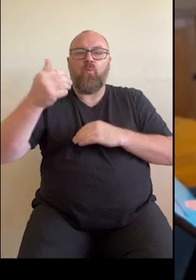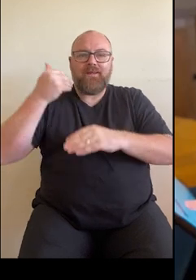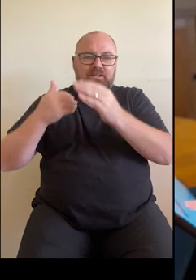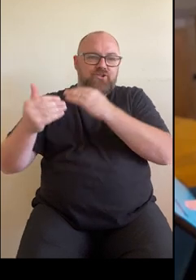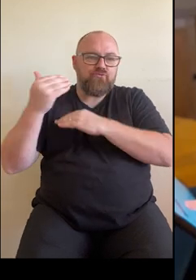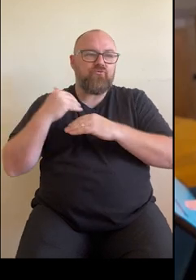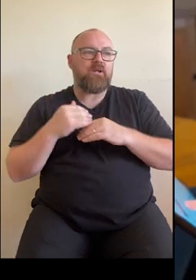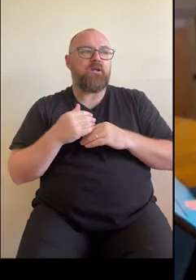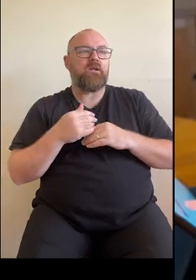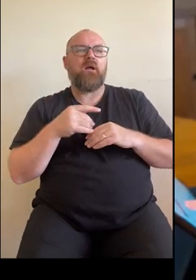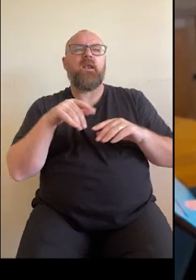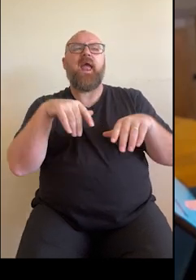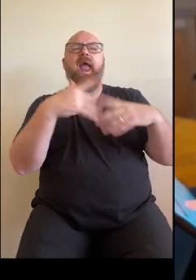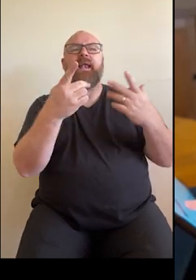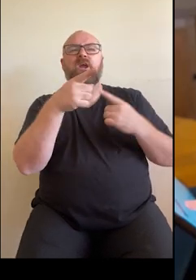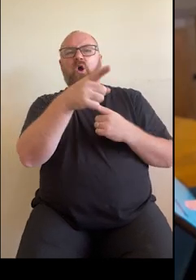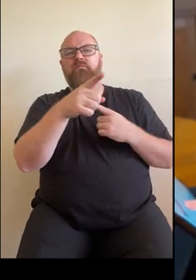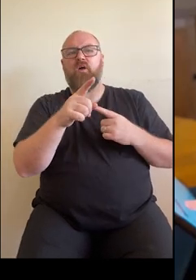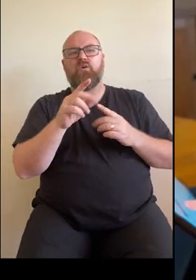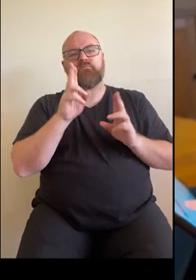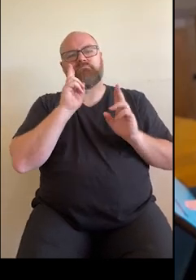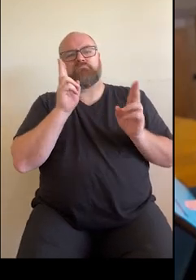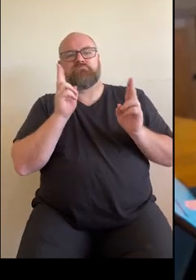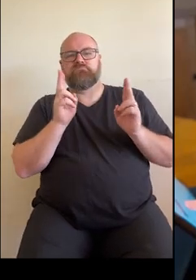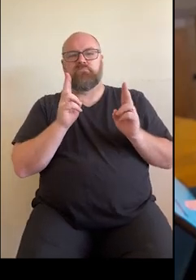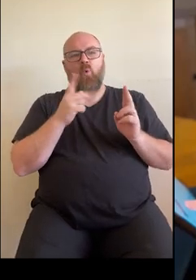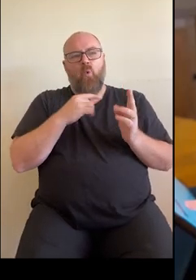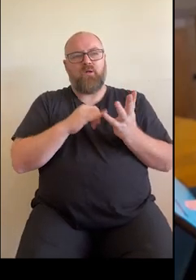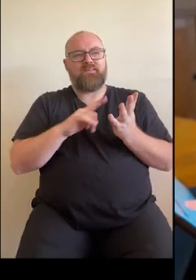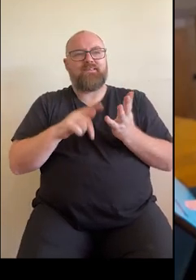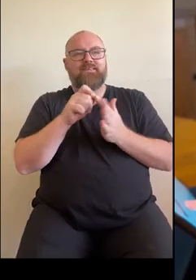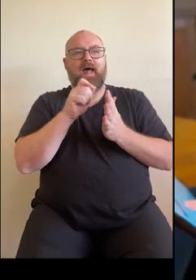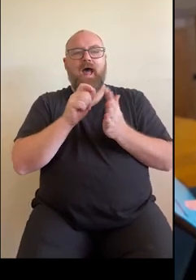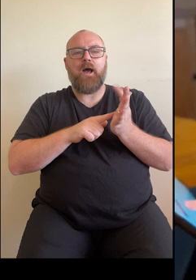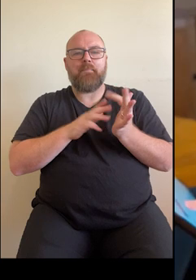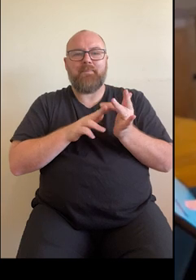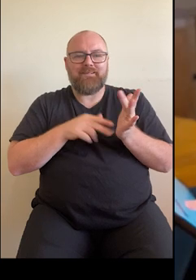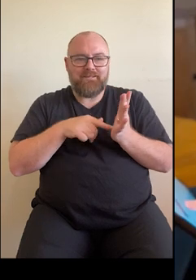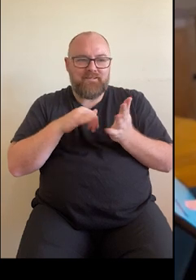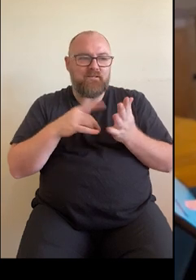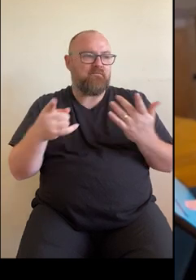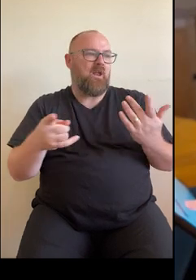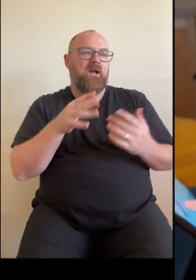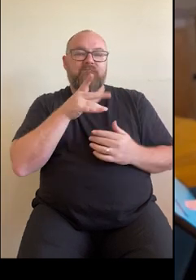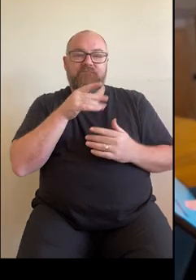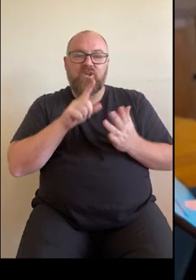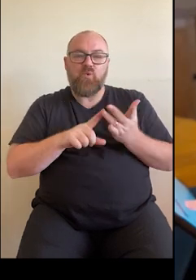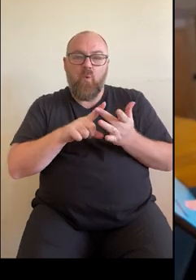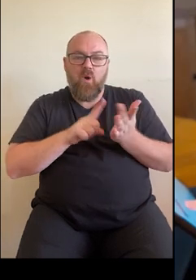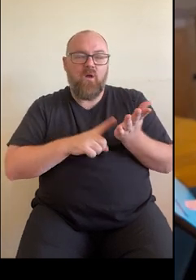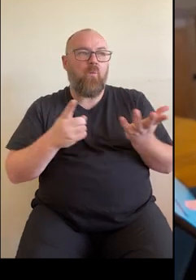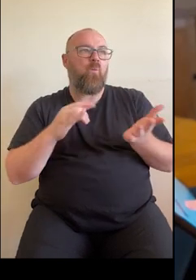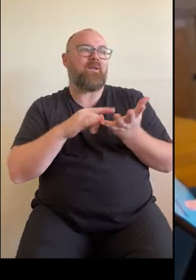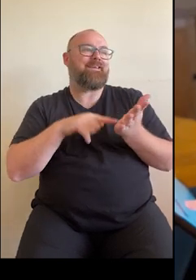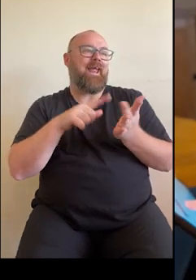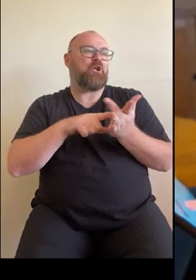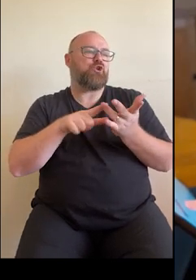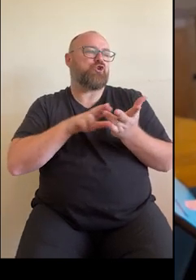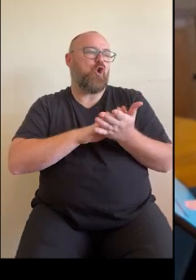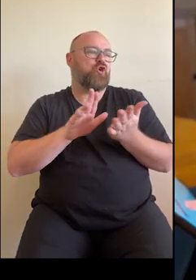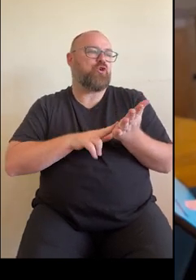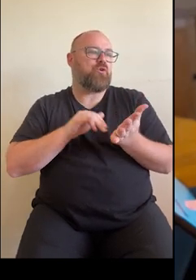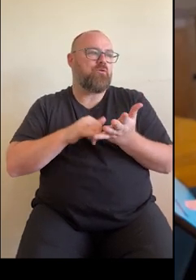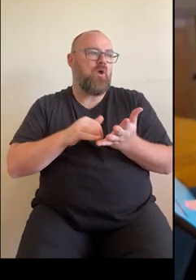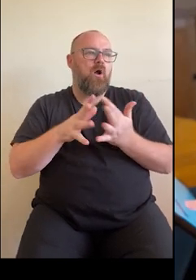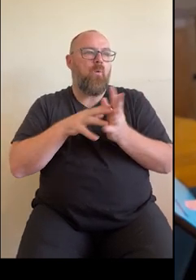any of these complementary or traditional medicine supplements such as fish oil or St John's wort. This can help your healthcare